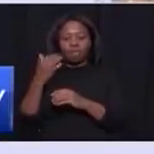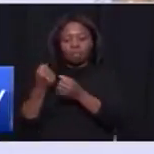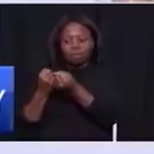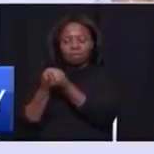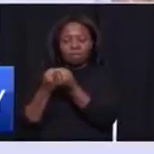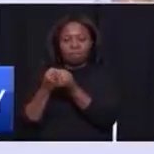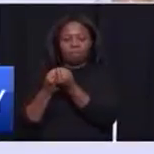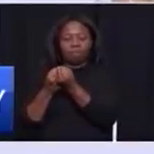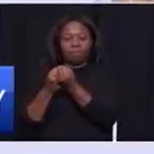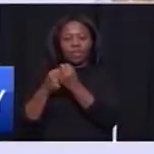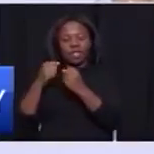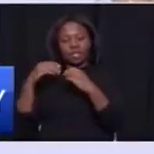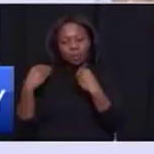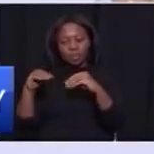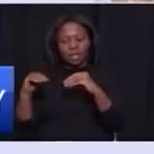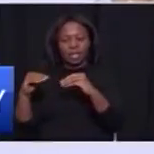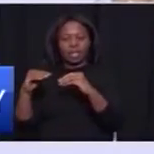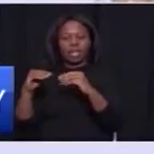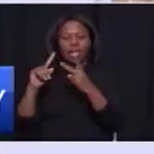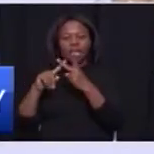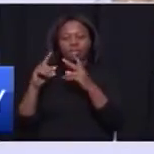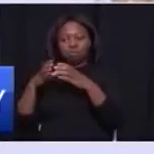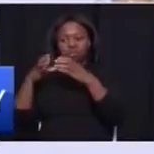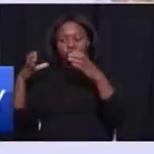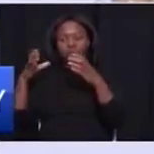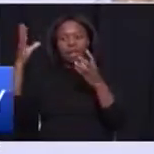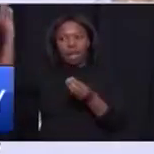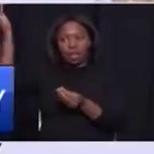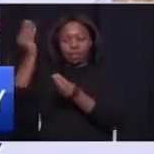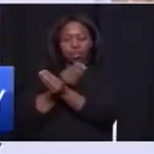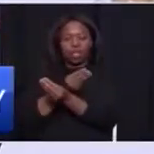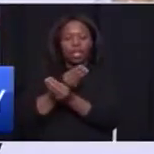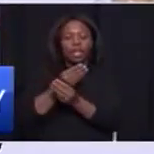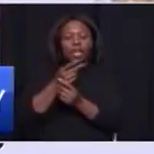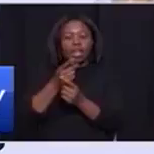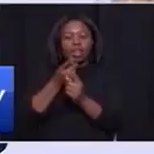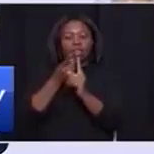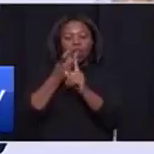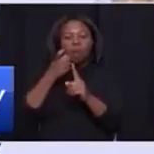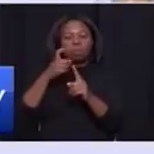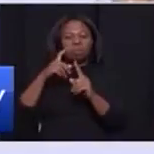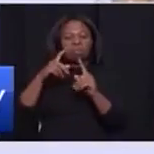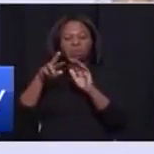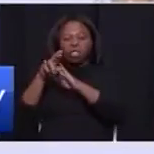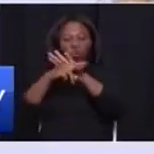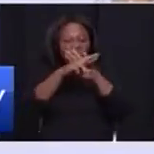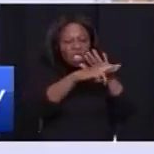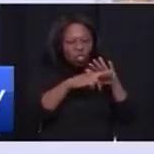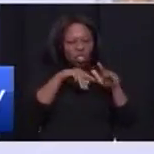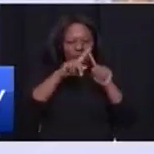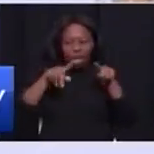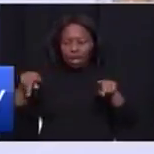manufacturing capacity in our economy and increasing exports into the various regions and countries of our